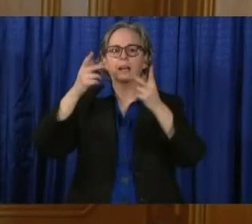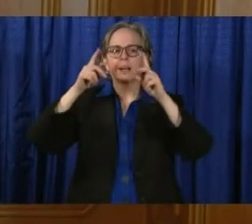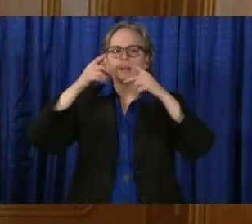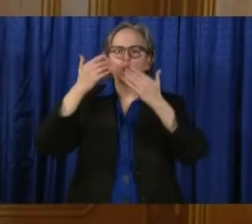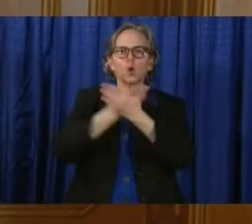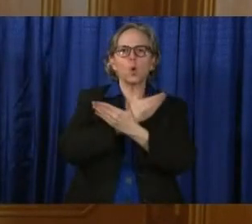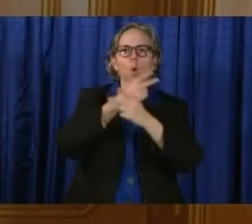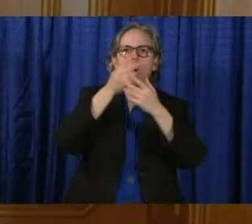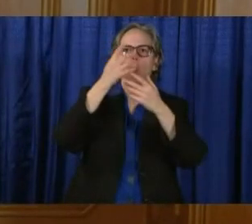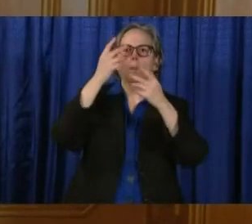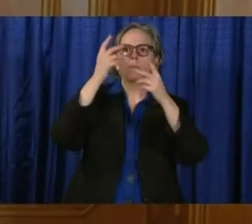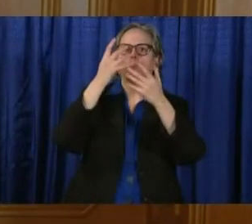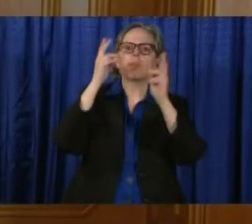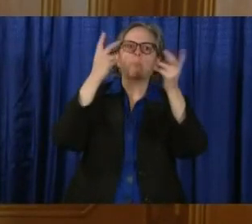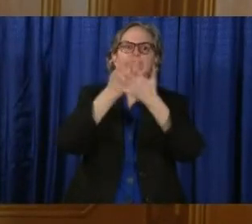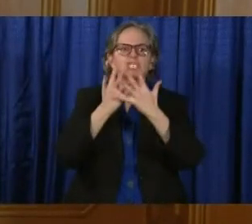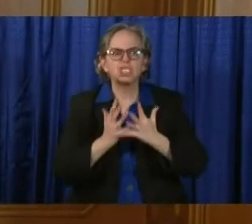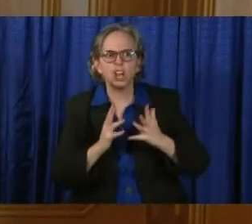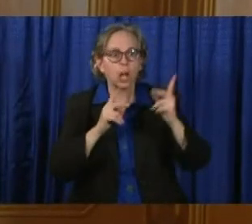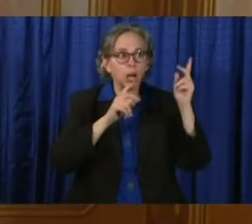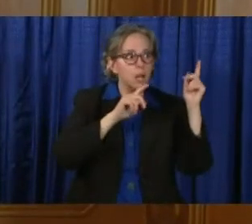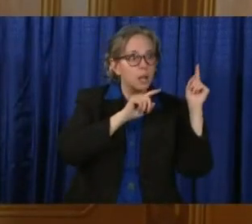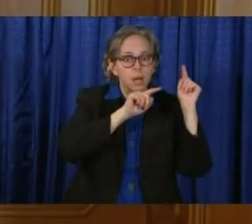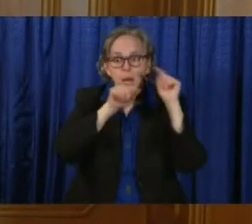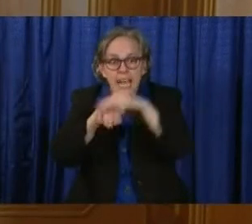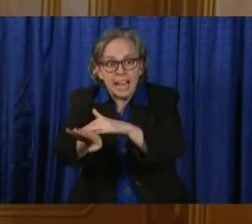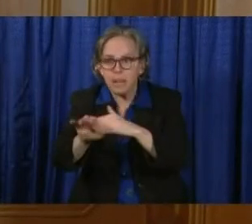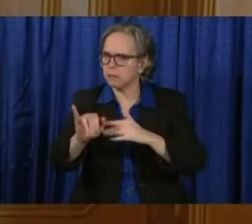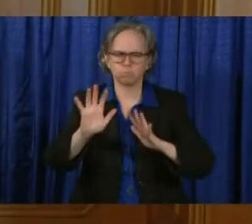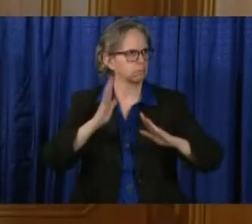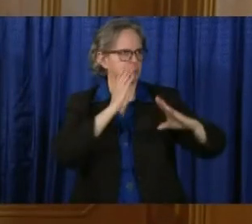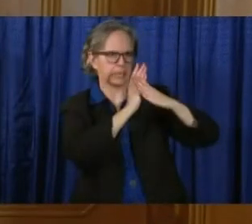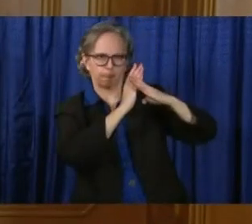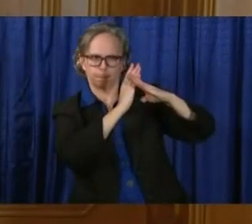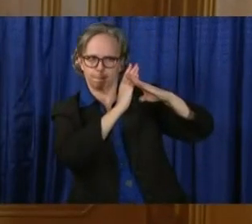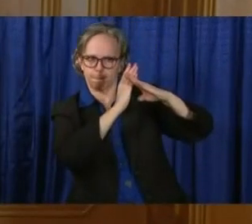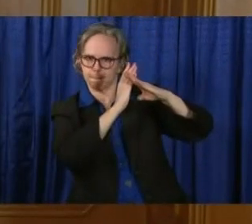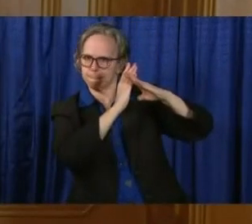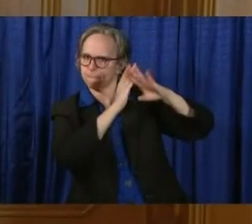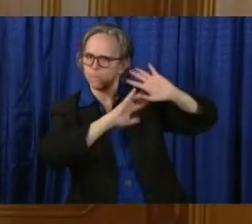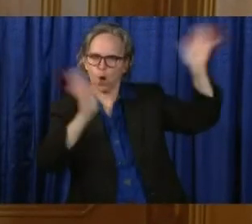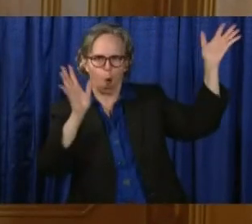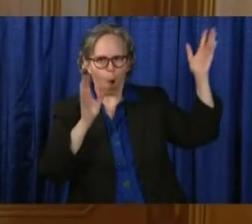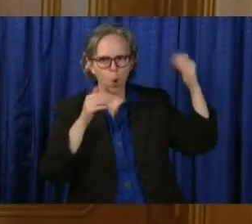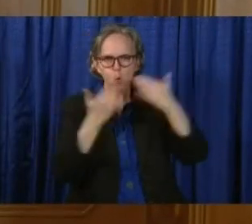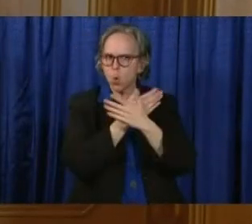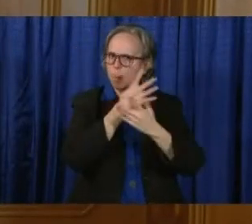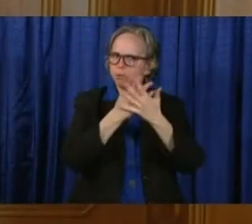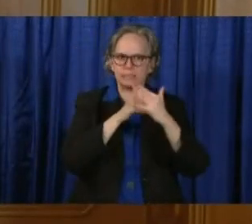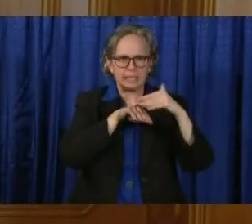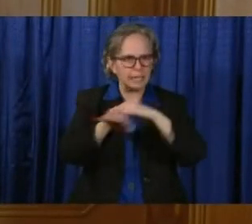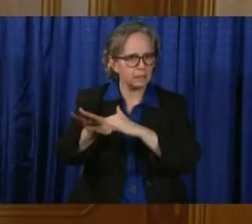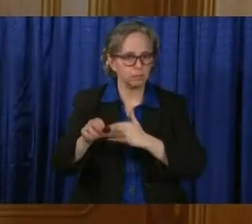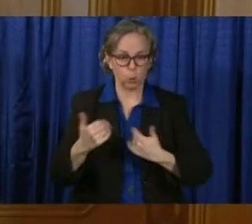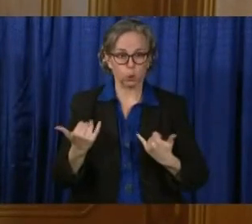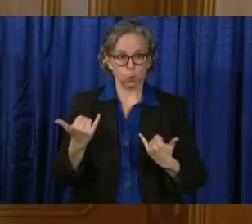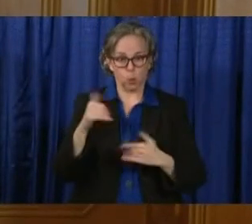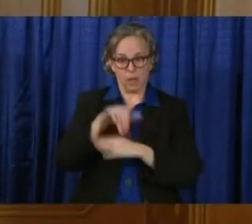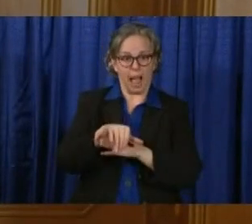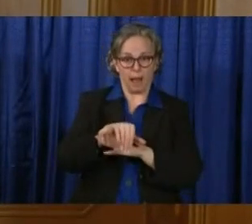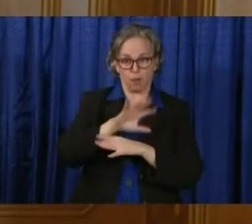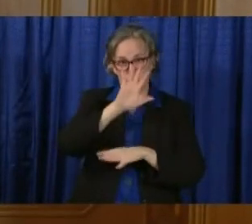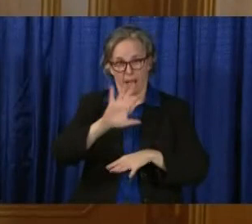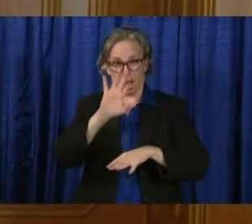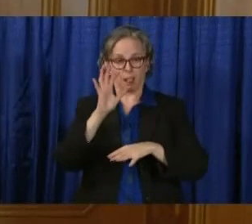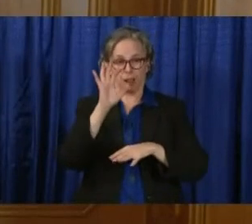specifically made that request last night on the telephone, a call about 9 o'clock at night, with the head of